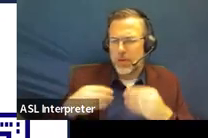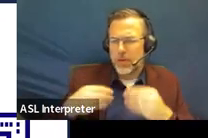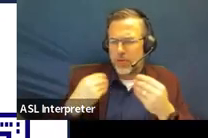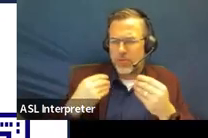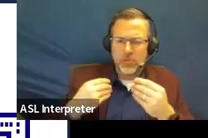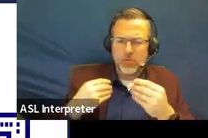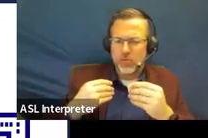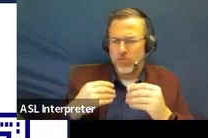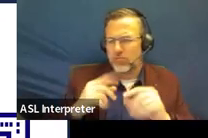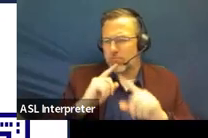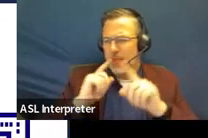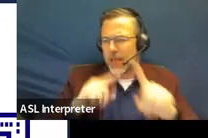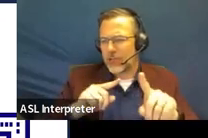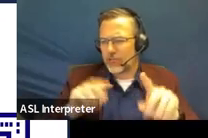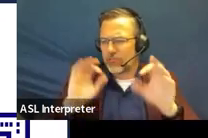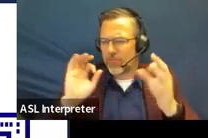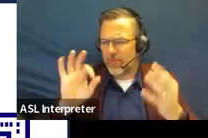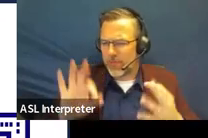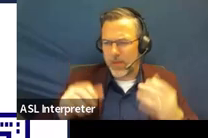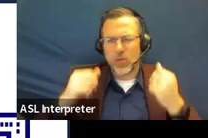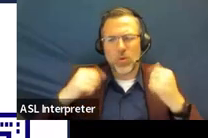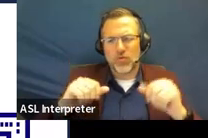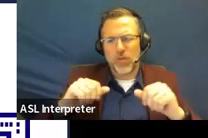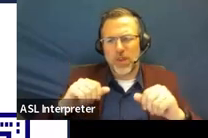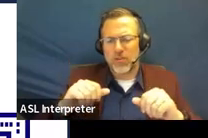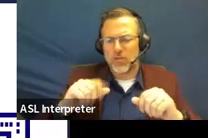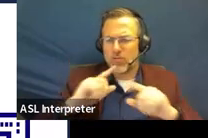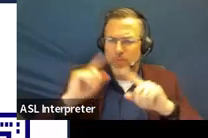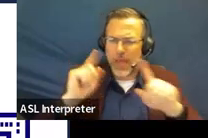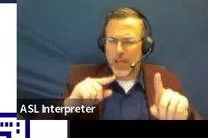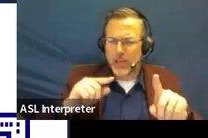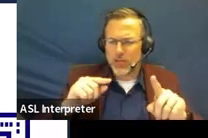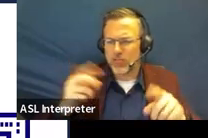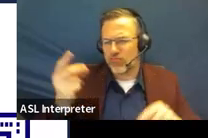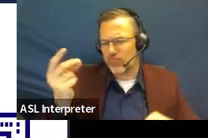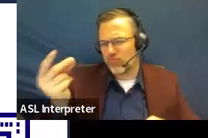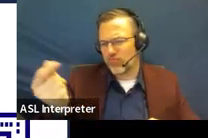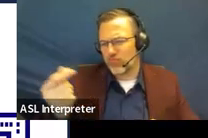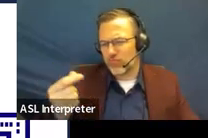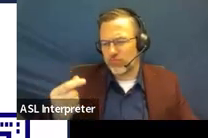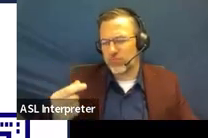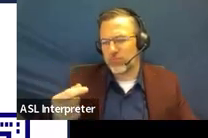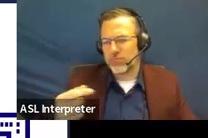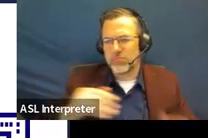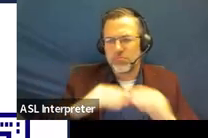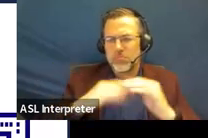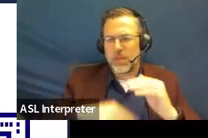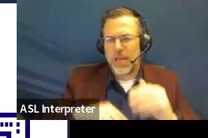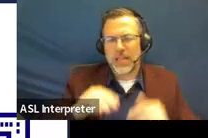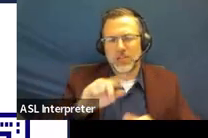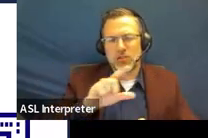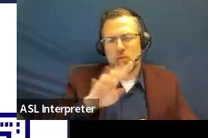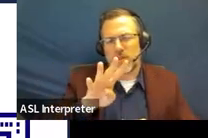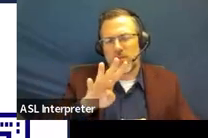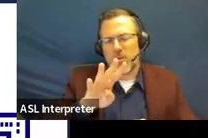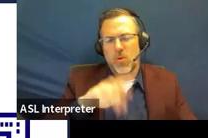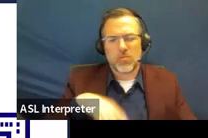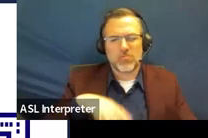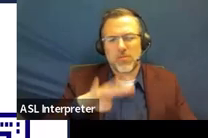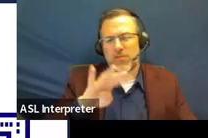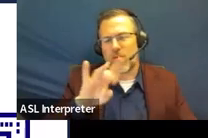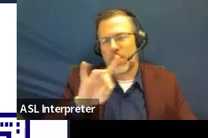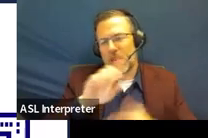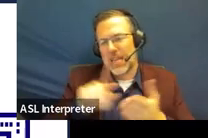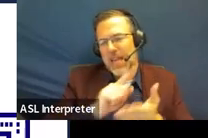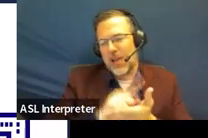So we try to turn it around and get feedback and, uh, response back to you in like 24 to 48 hours, depending on the time of the